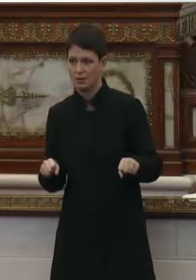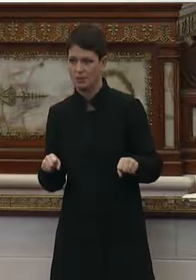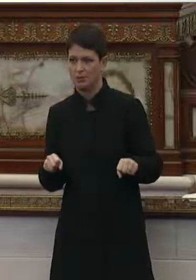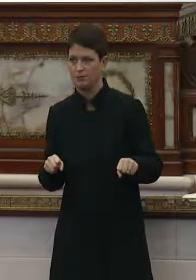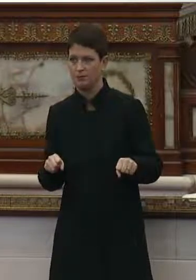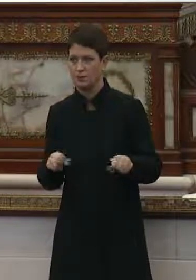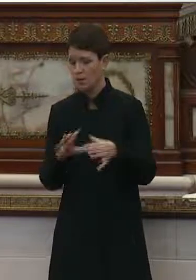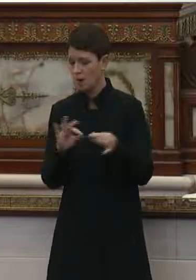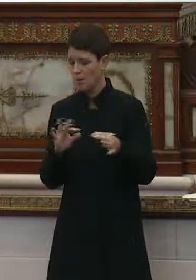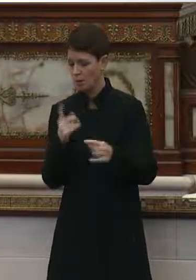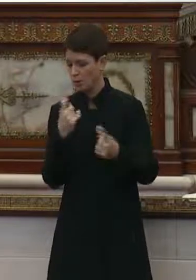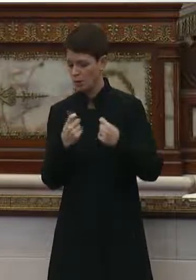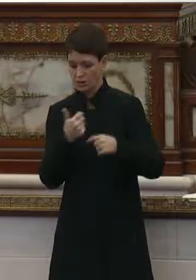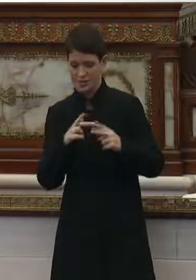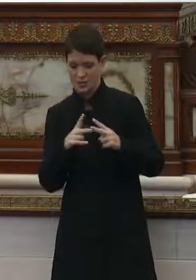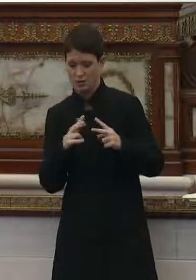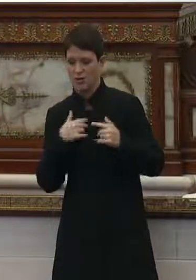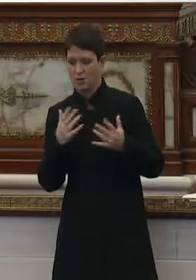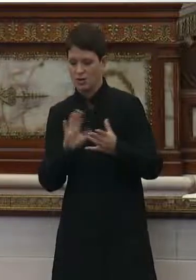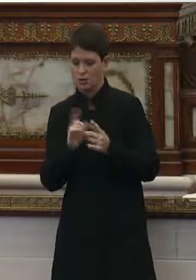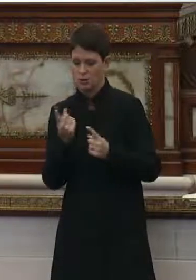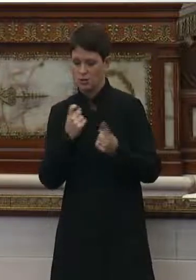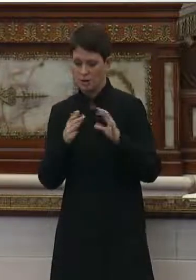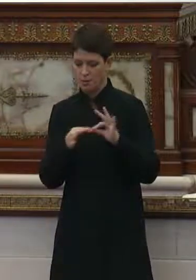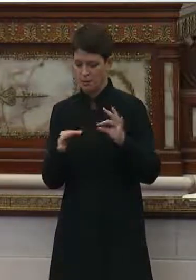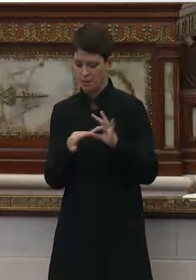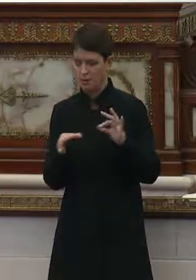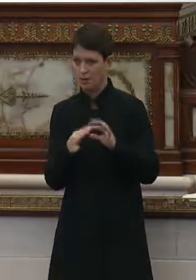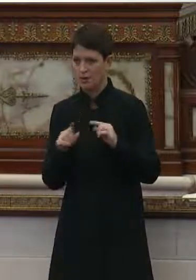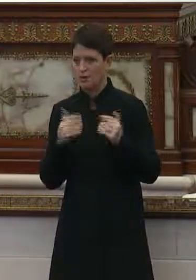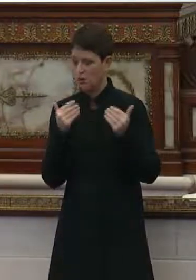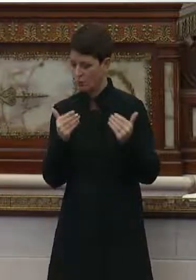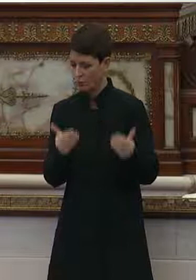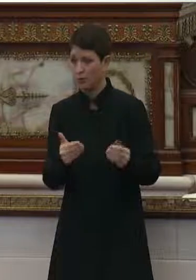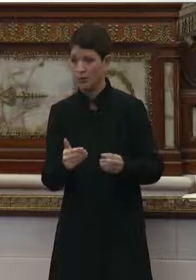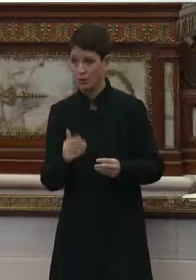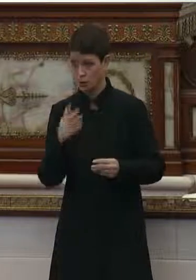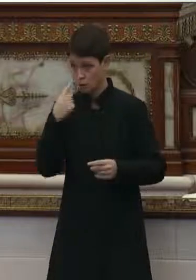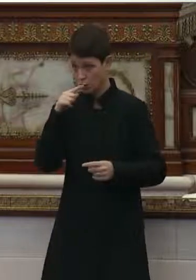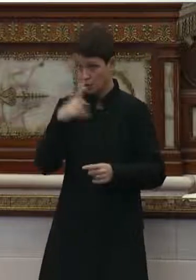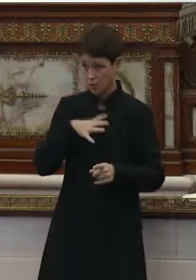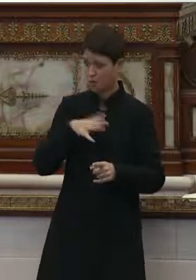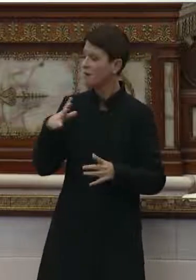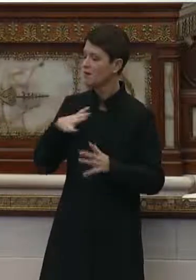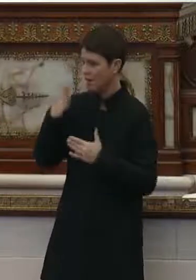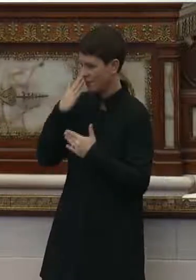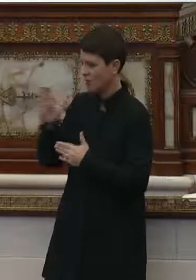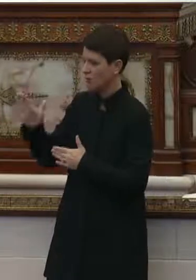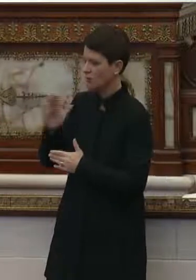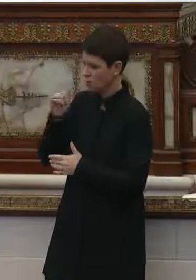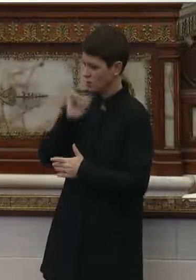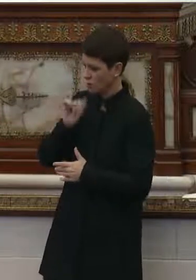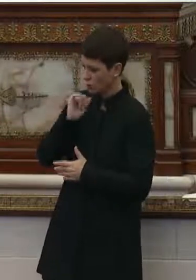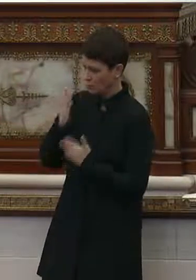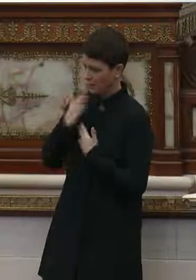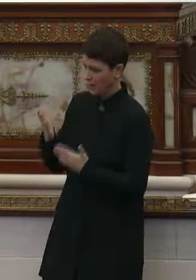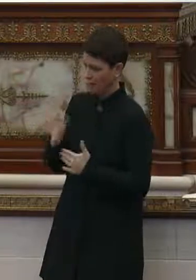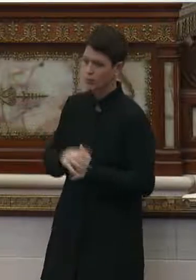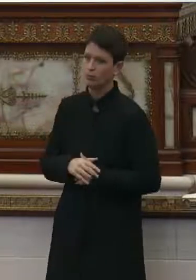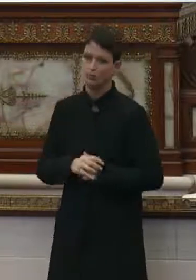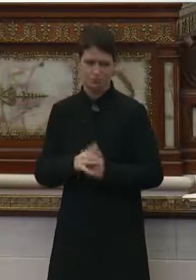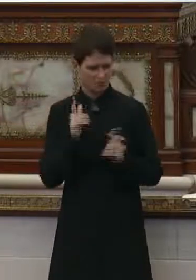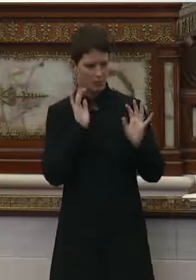a question or comment, and then if you would like to make a question or comment going forward, is that okay with you? Thank you for your indulgence, Madam Chair.